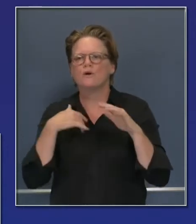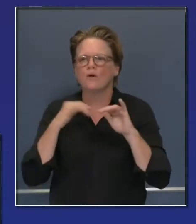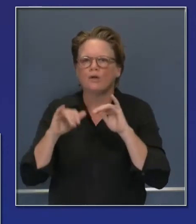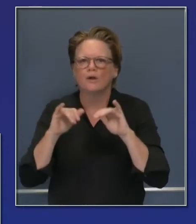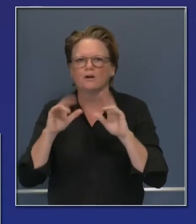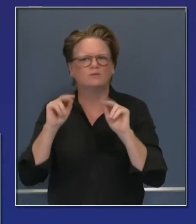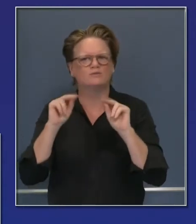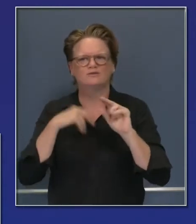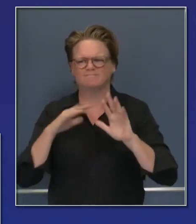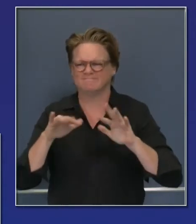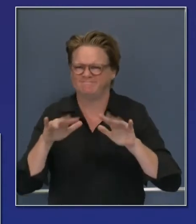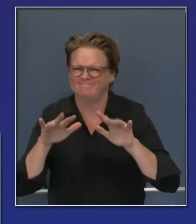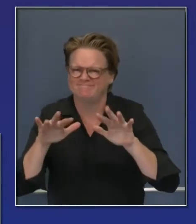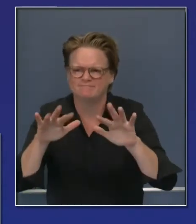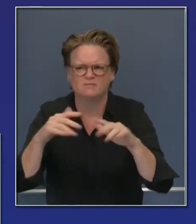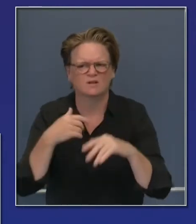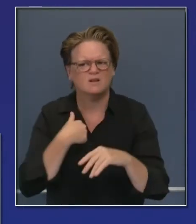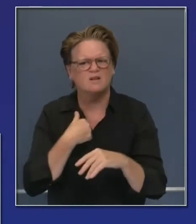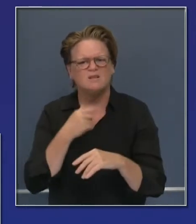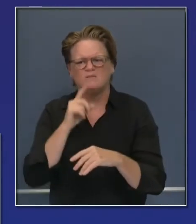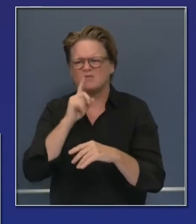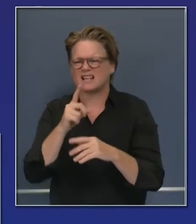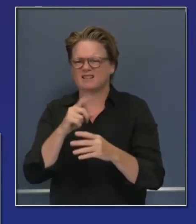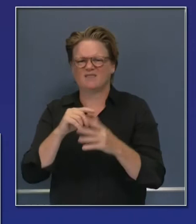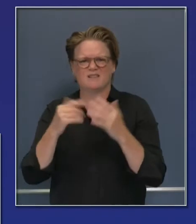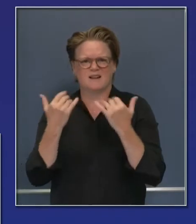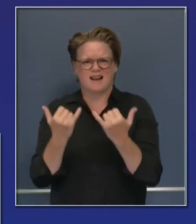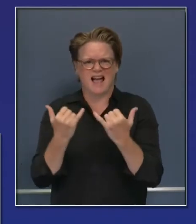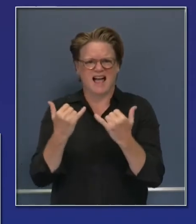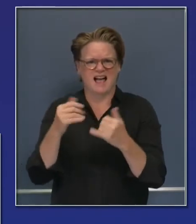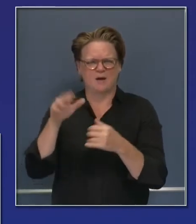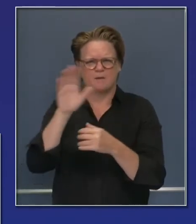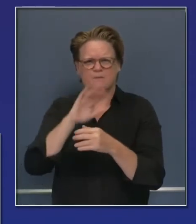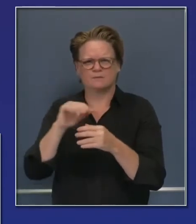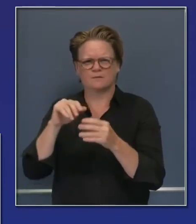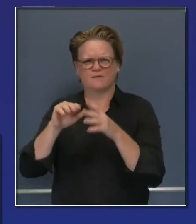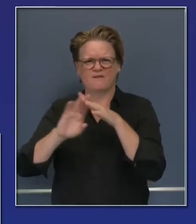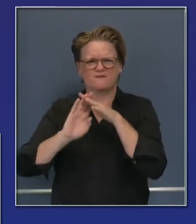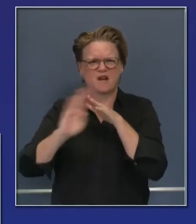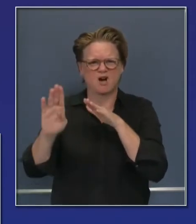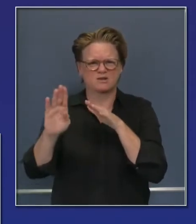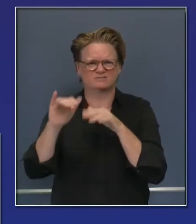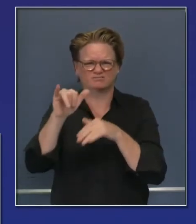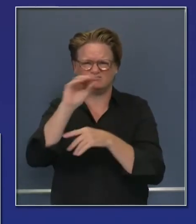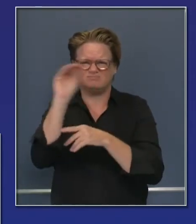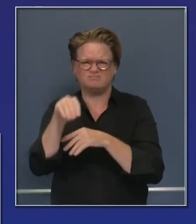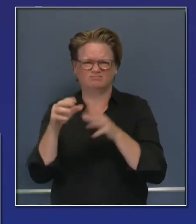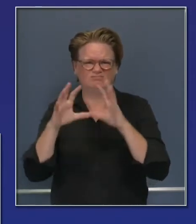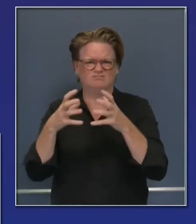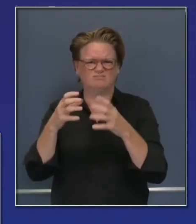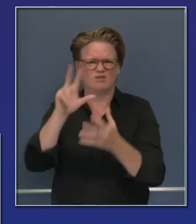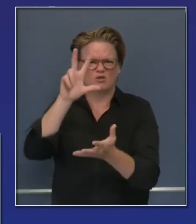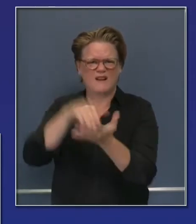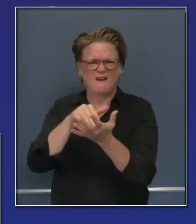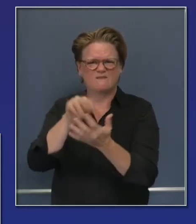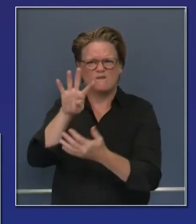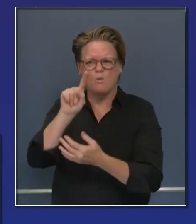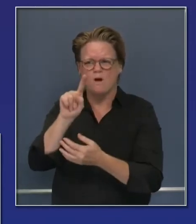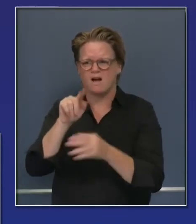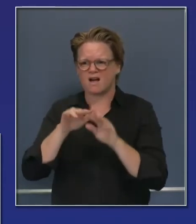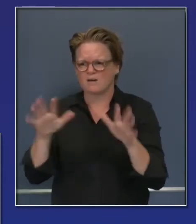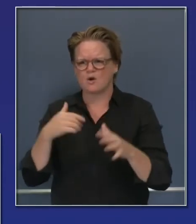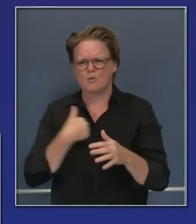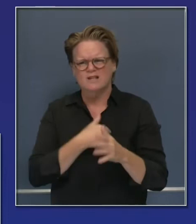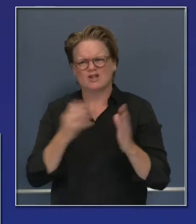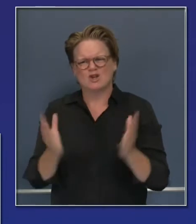statewide. Part of our emphasis and push in the COVID environment is to get people in non-congregate settings. And I